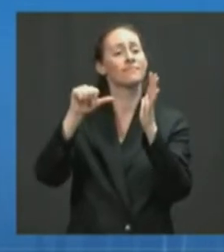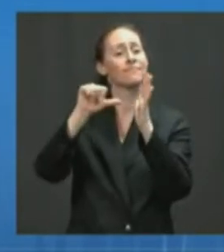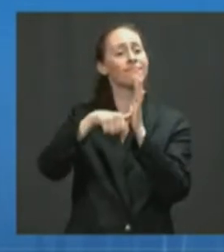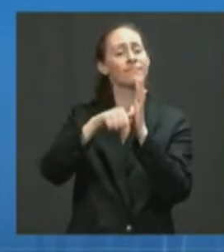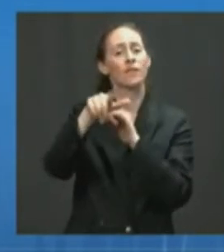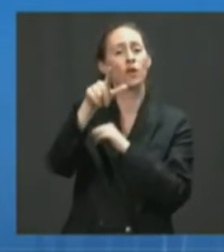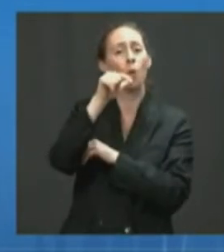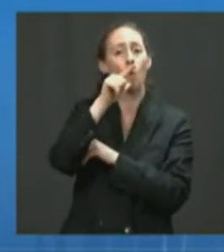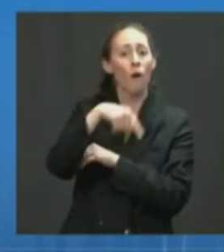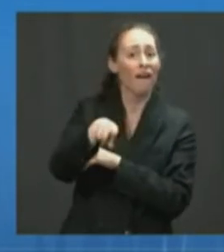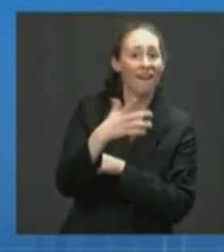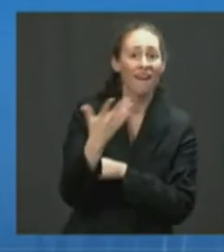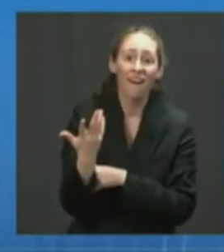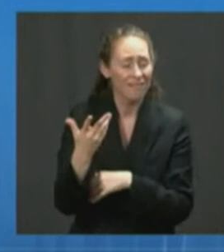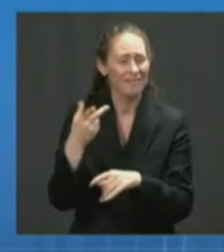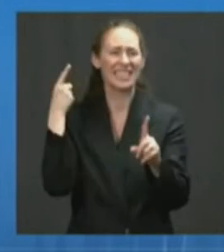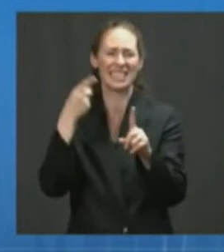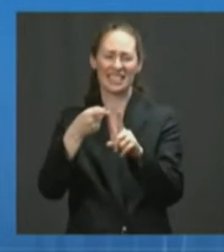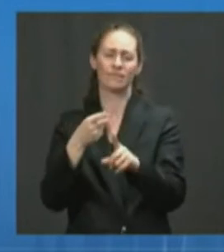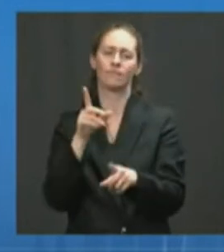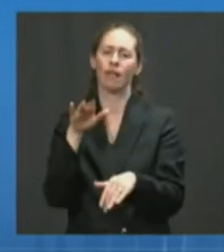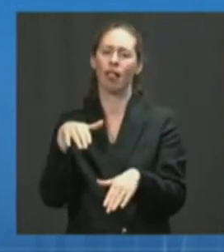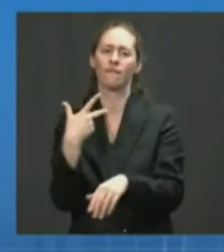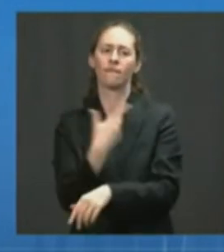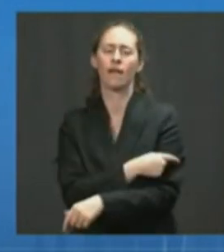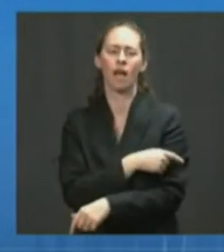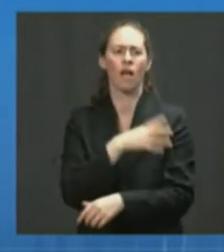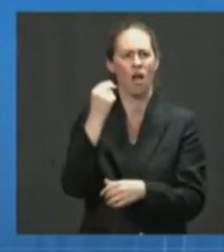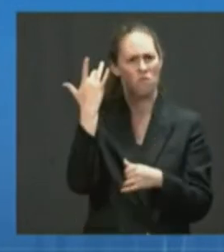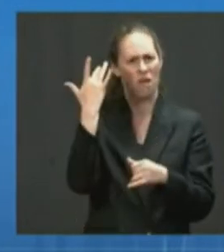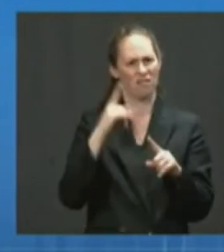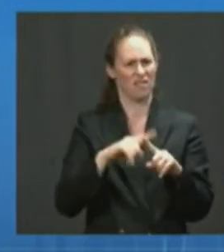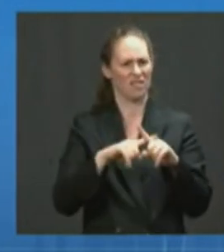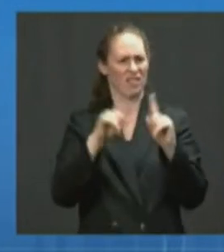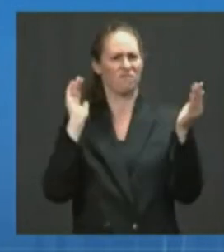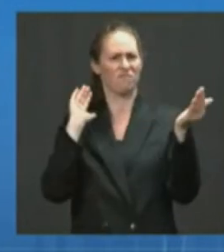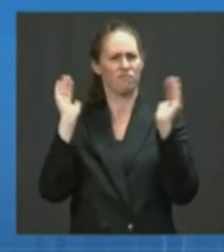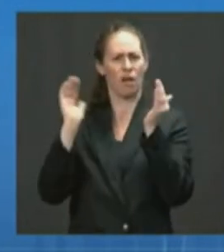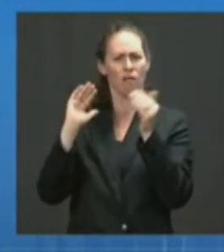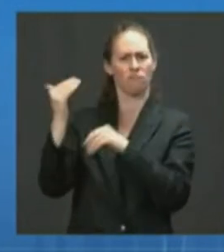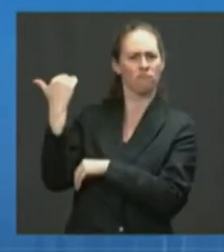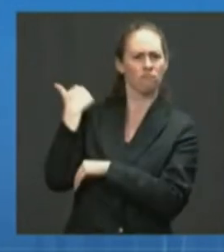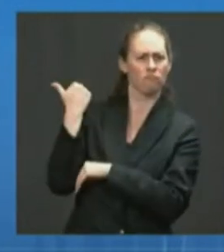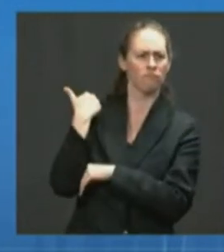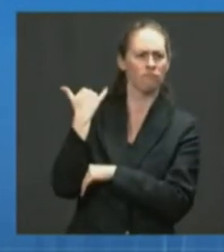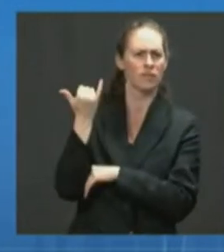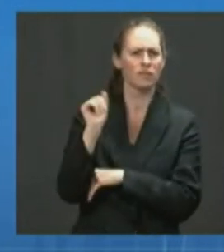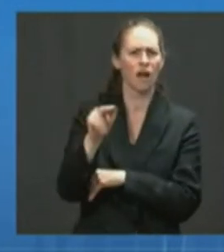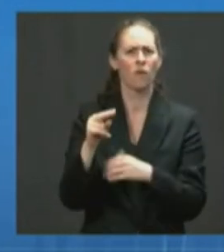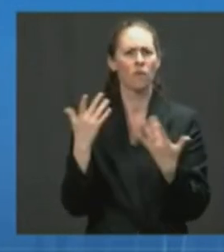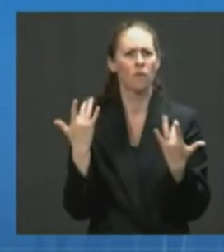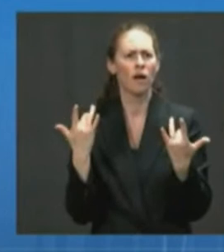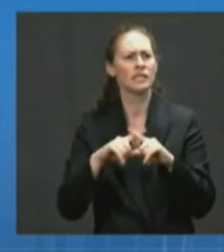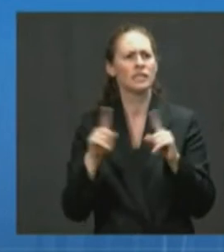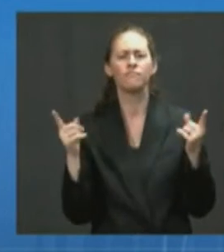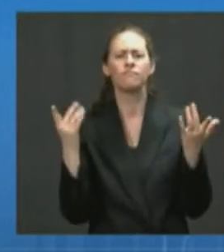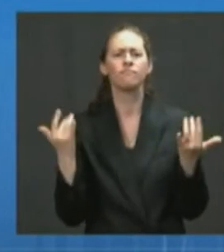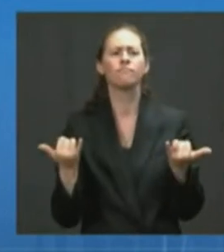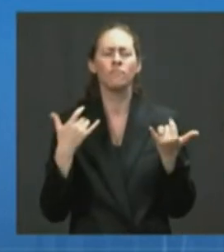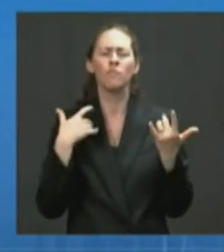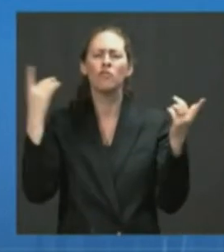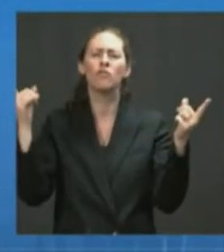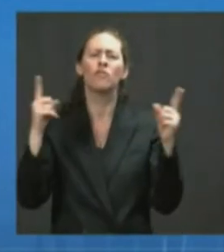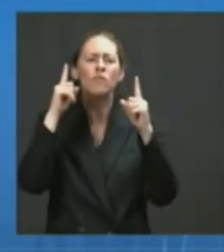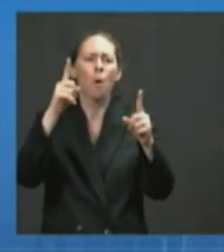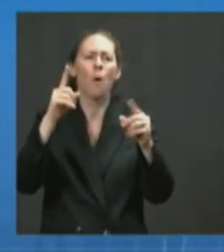The third reason we're in a different situation than earlier in the year is that we're continuing to make more progress by increasing the number